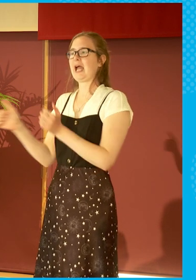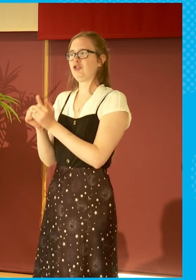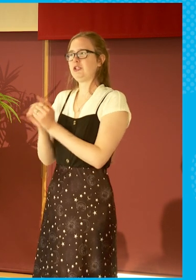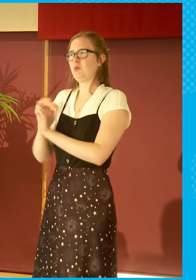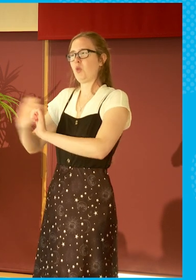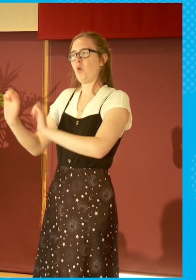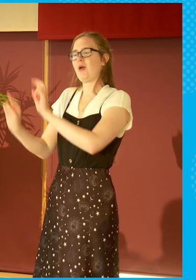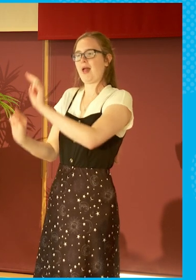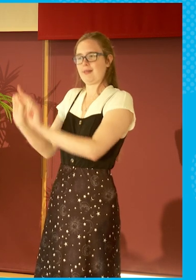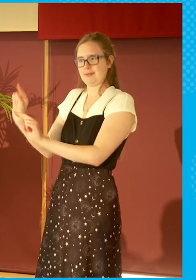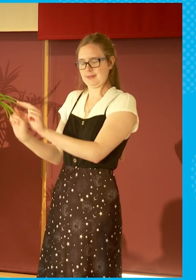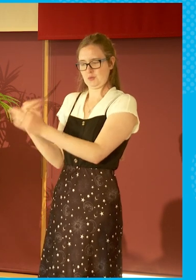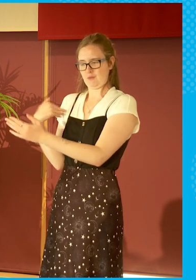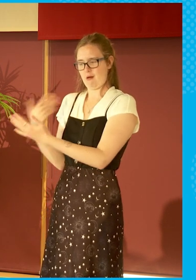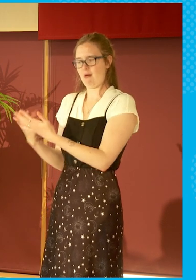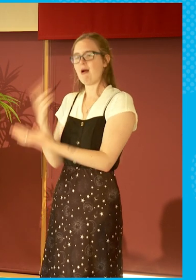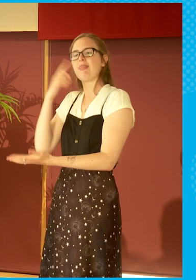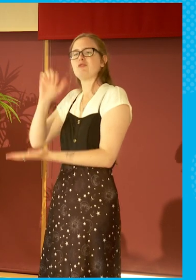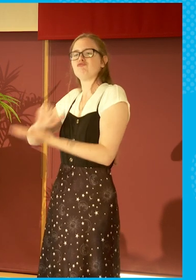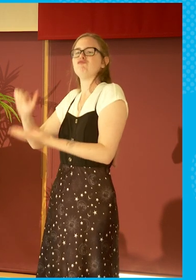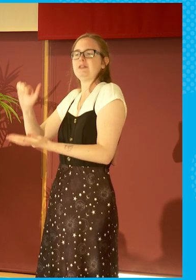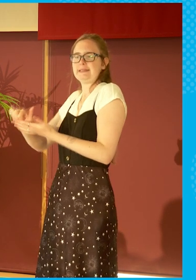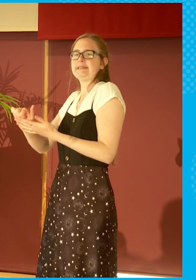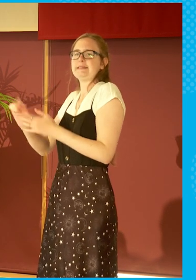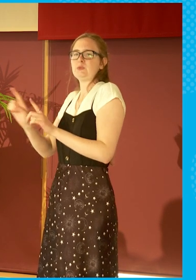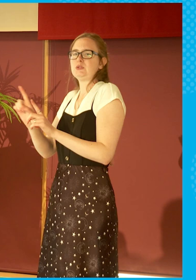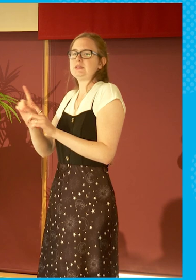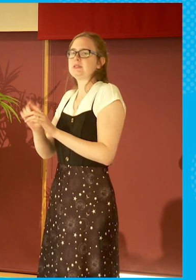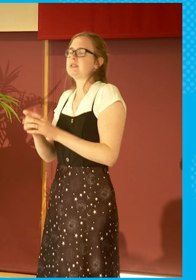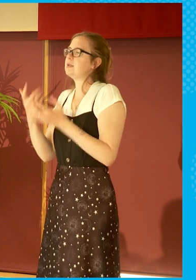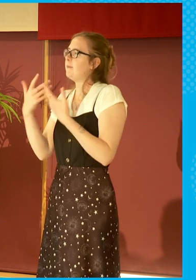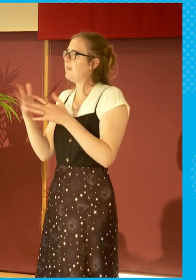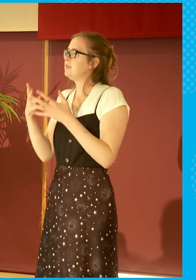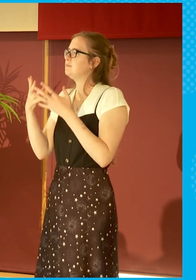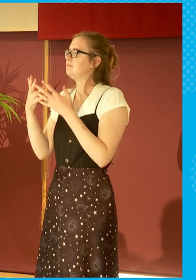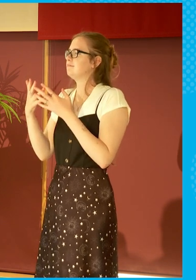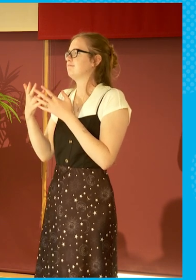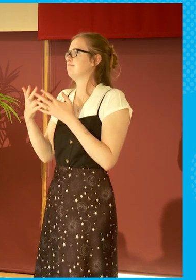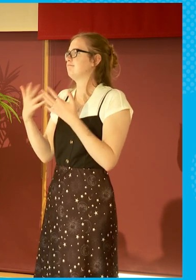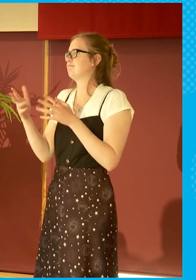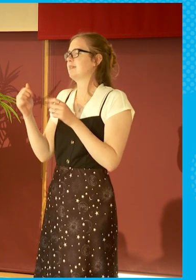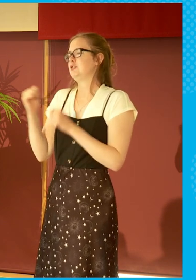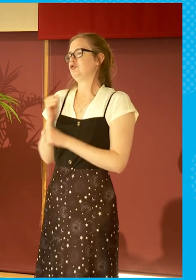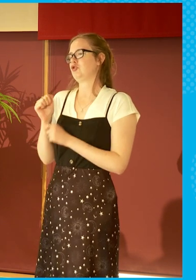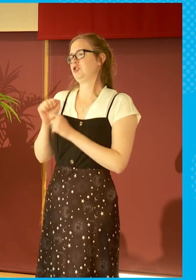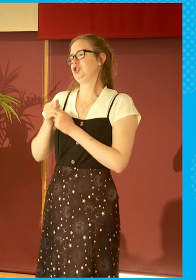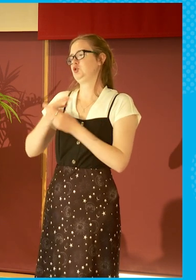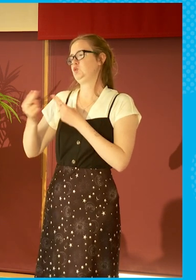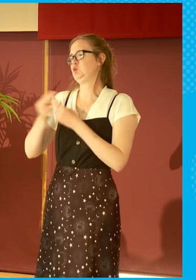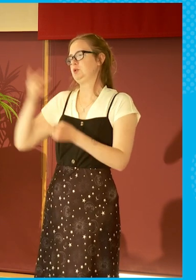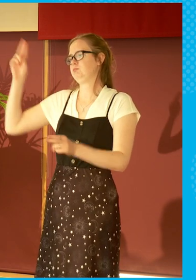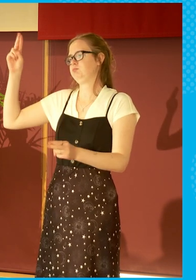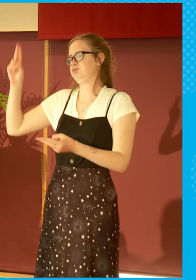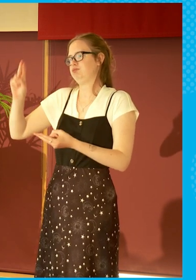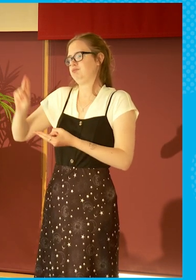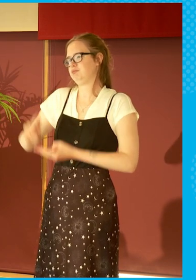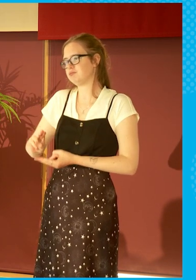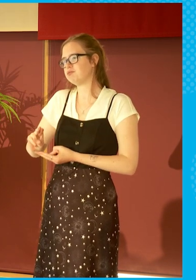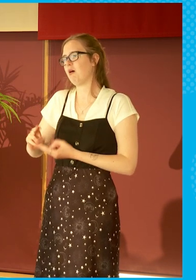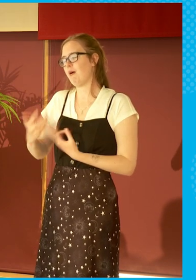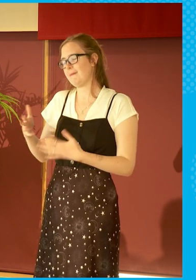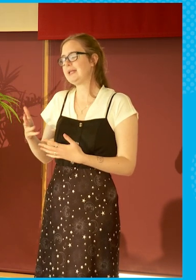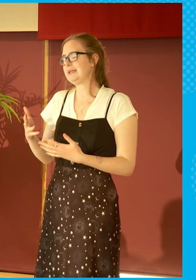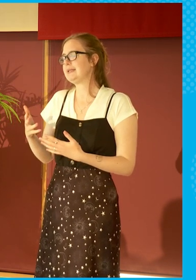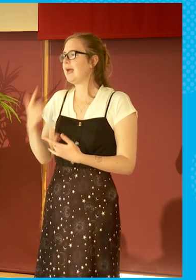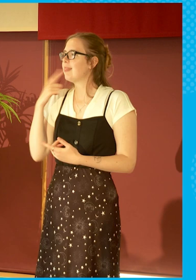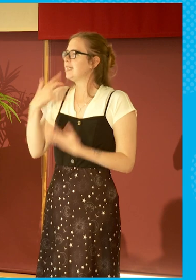I think you're right that there's been a major decline in the Scottish press. It's, it's really